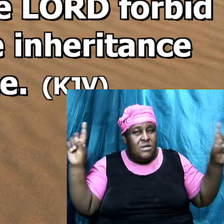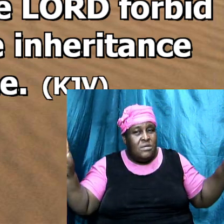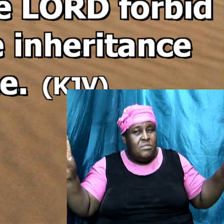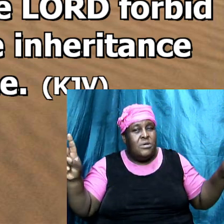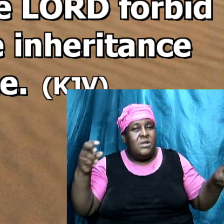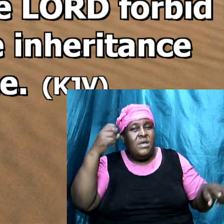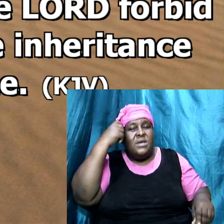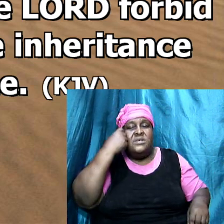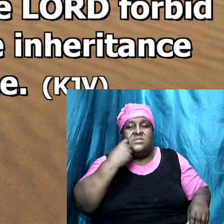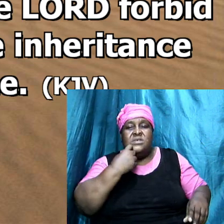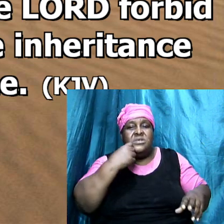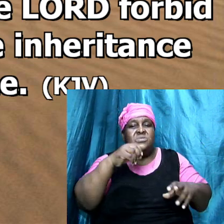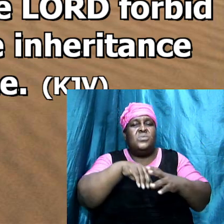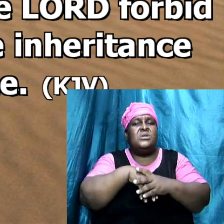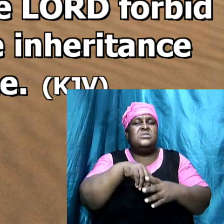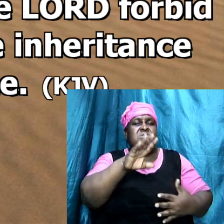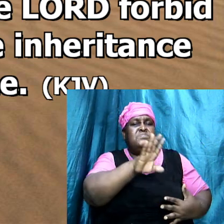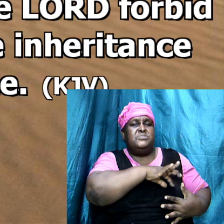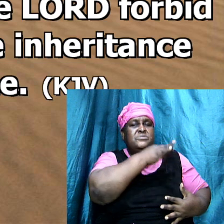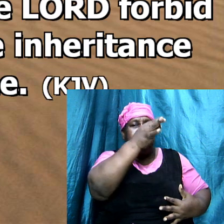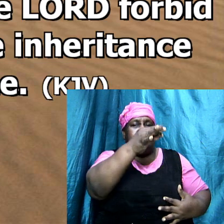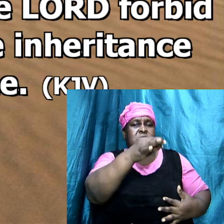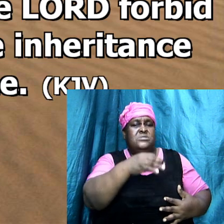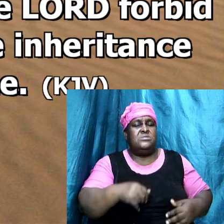spirit the Lord forbid us tonight